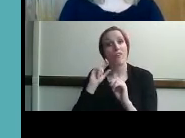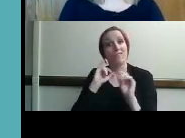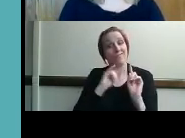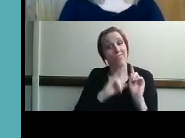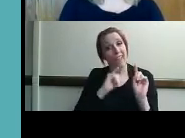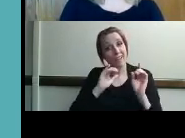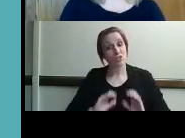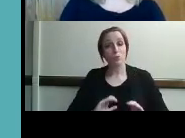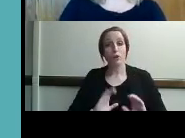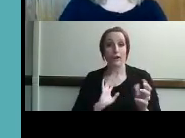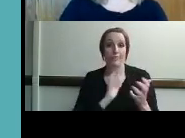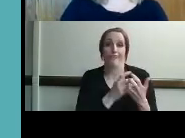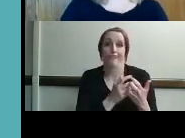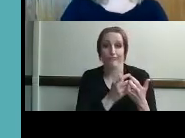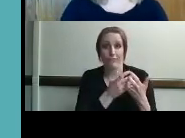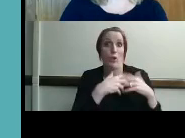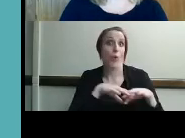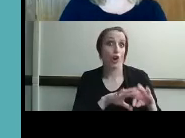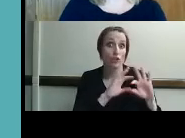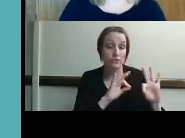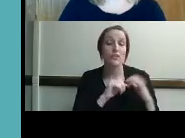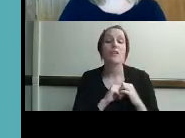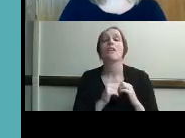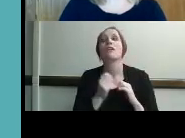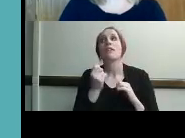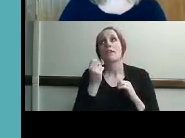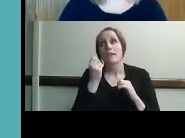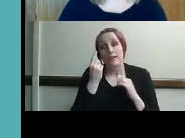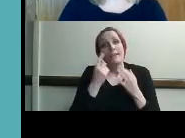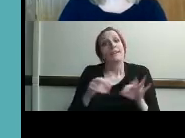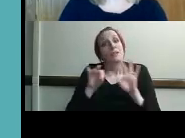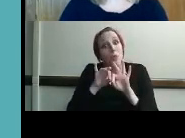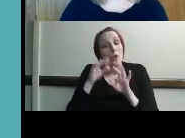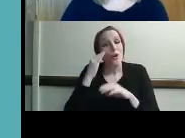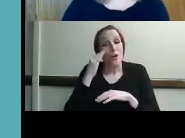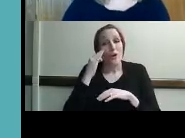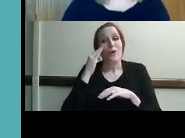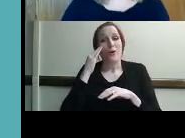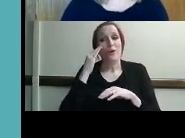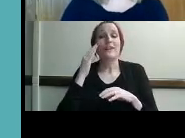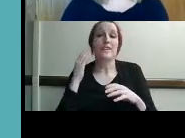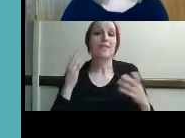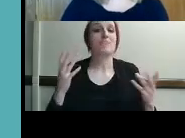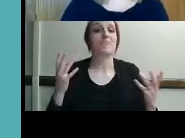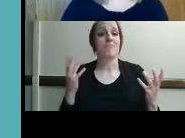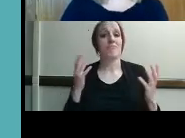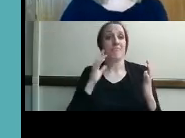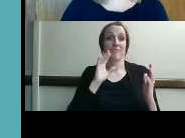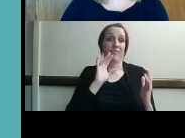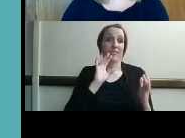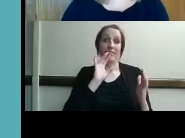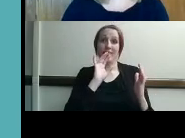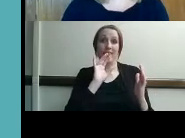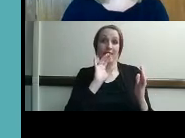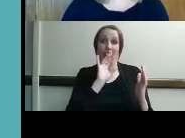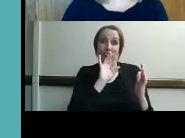um but i think what's also important to note here is that um that's where steve is but we